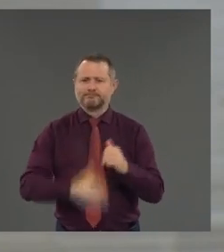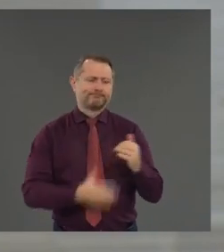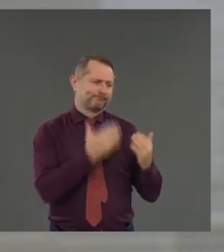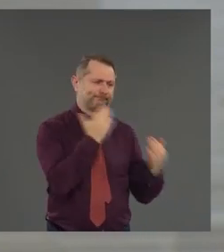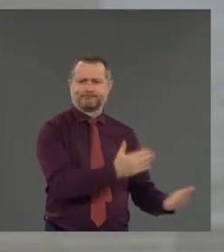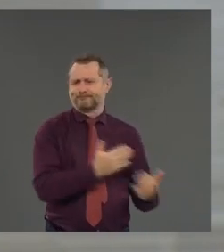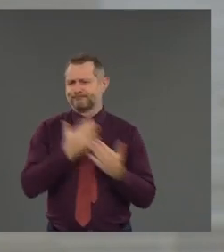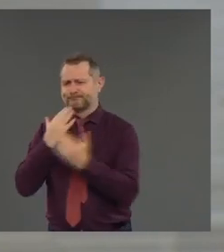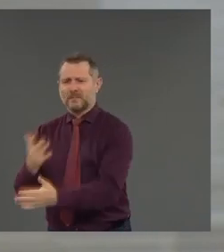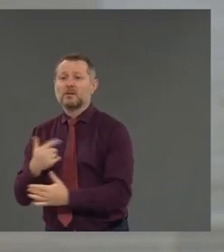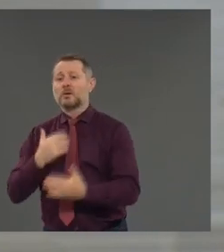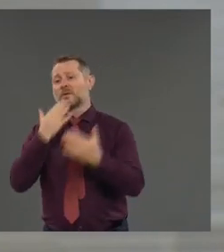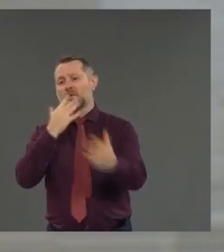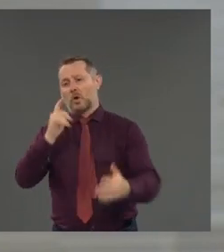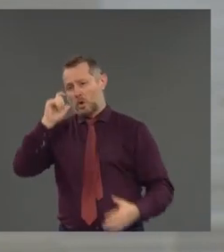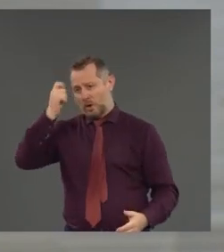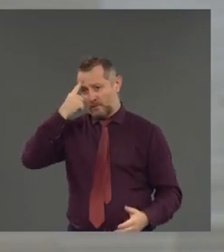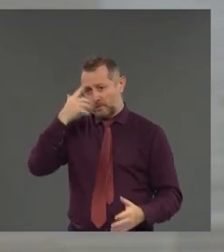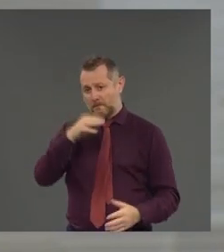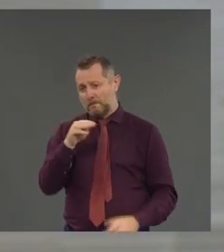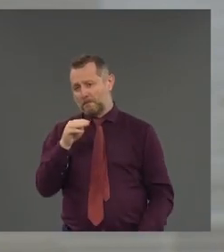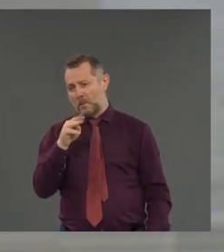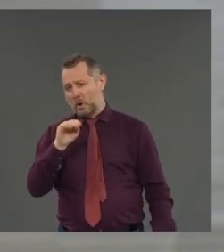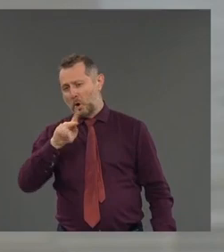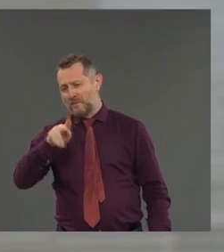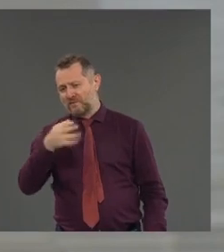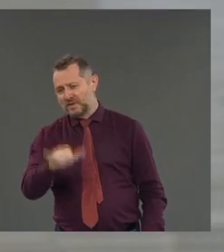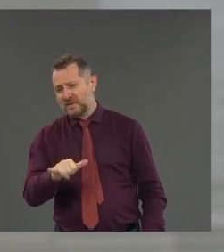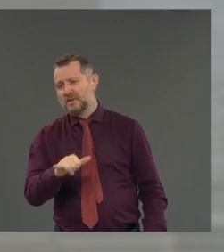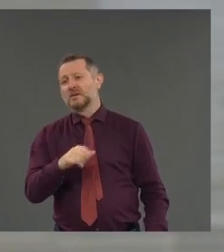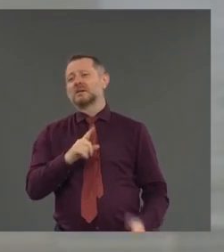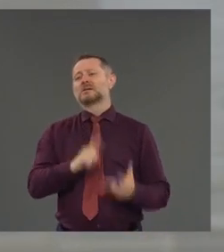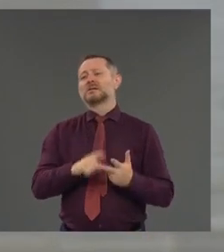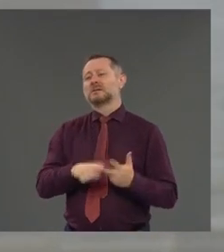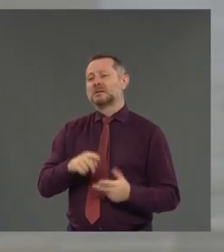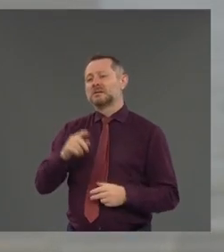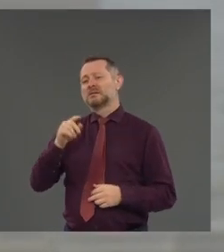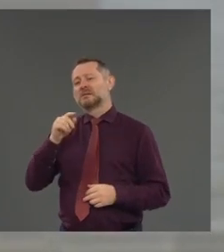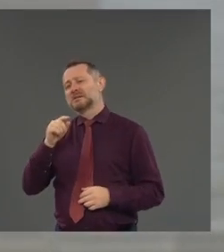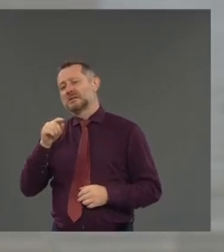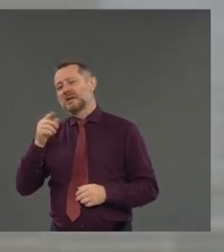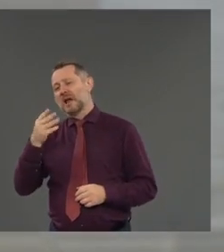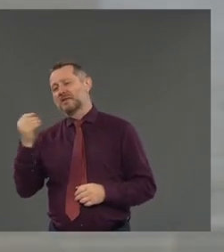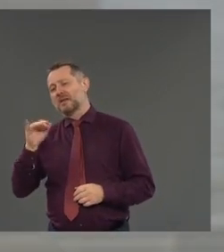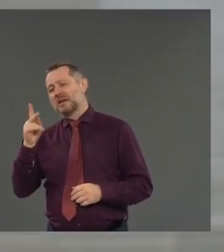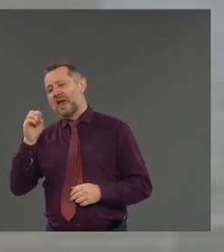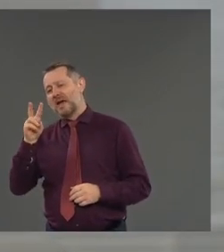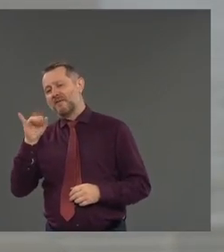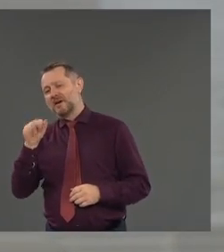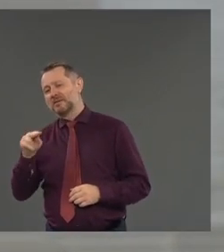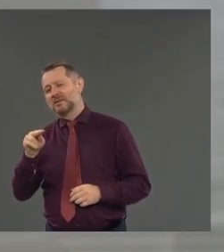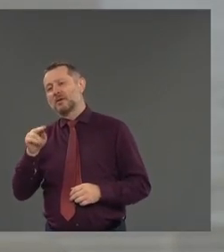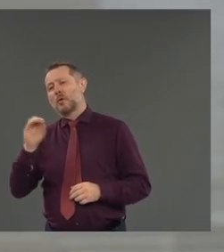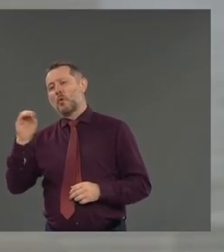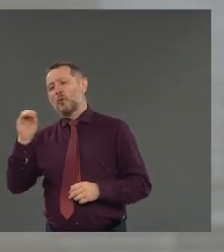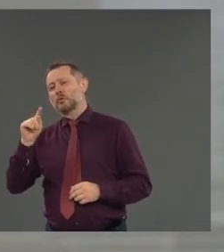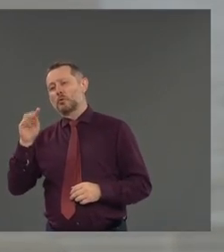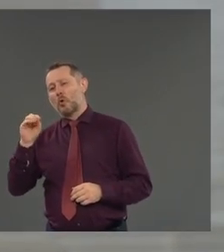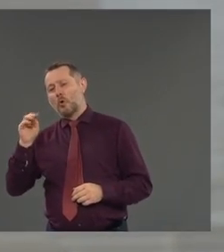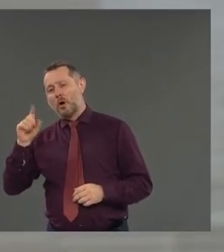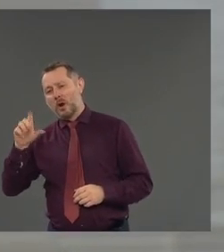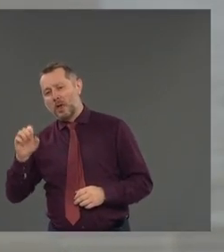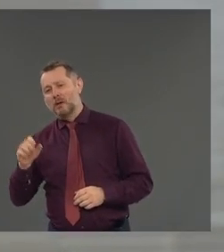Kevin O'Toole from the Port Authority. Our partners, Port Authority, is a bi-state agency, and they've been very